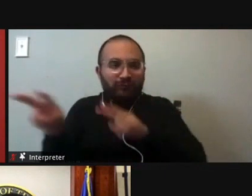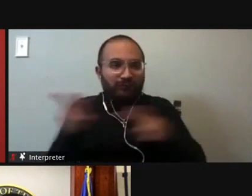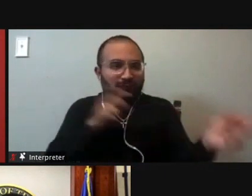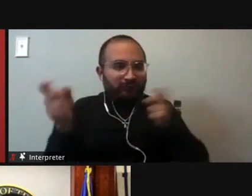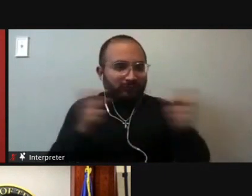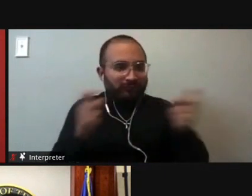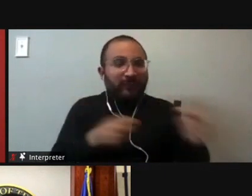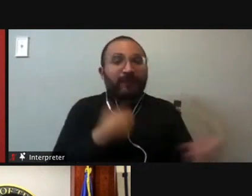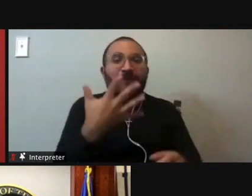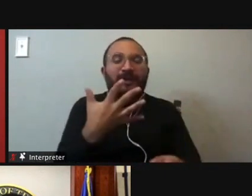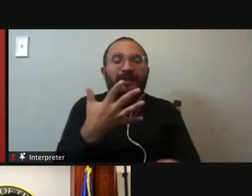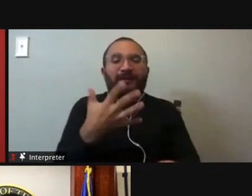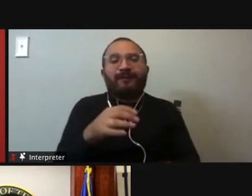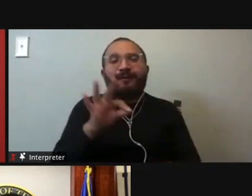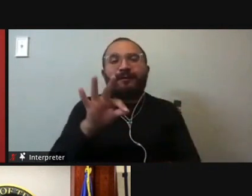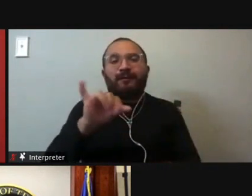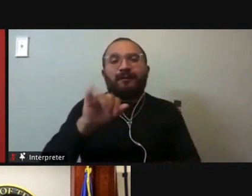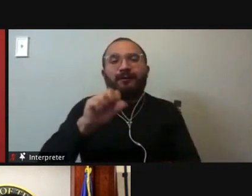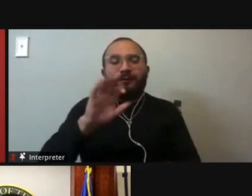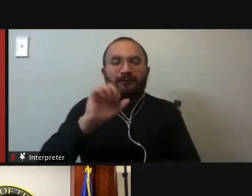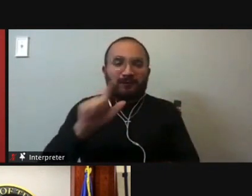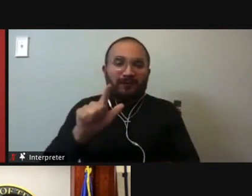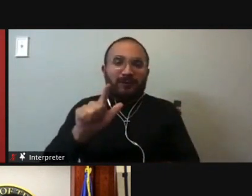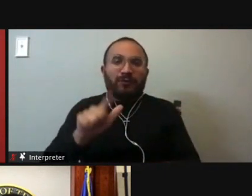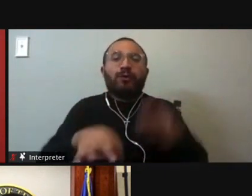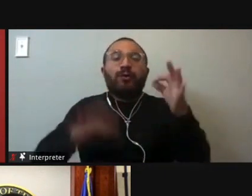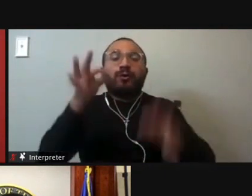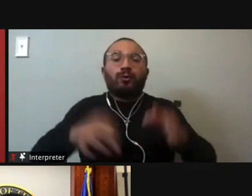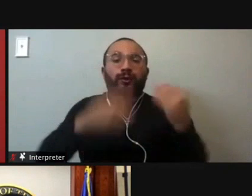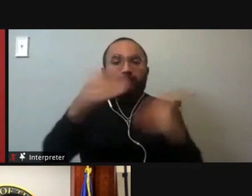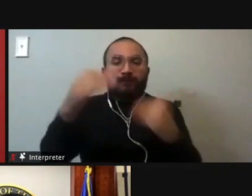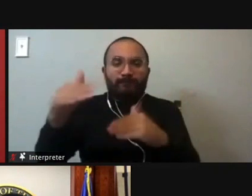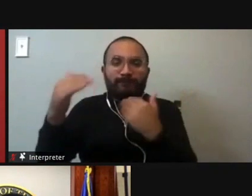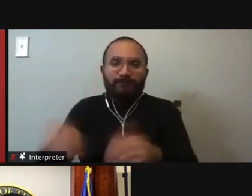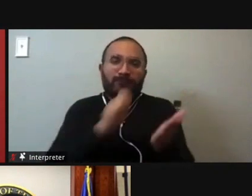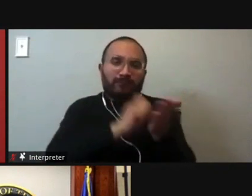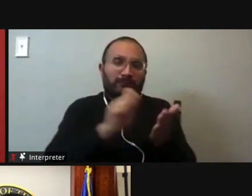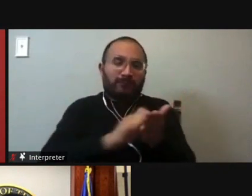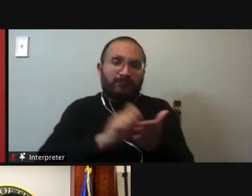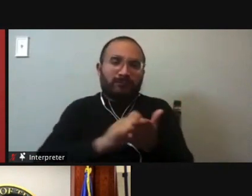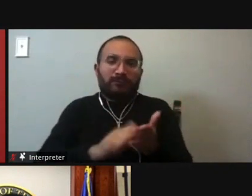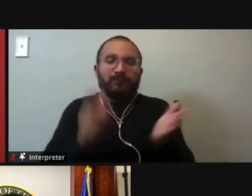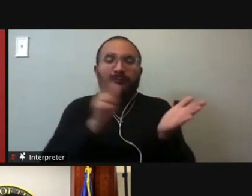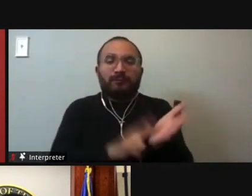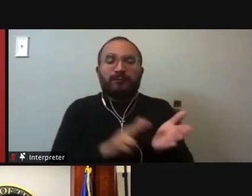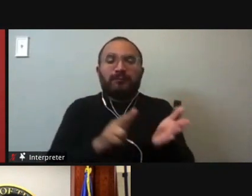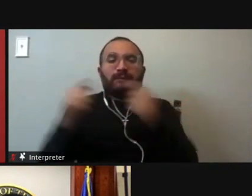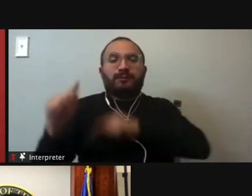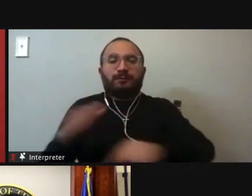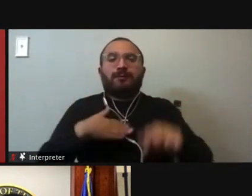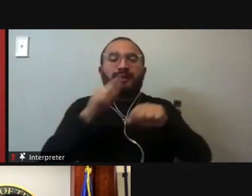fiscal court budgets and have written over a thousand opinions during my tenure on the court. The chief justice